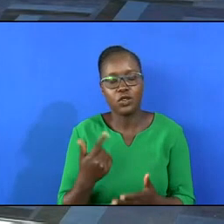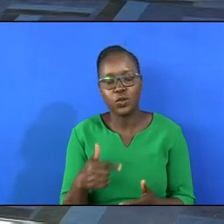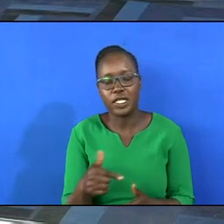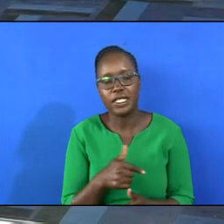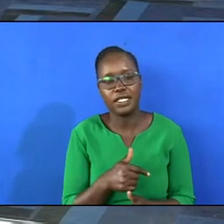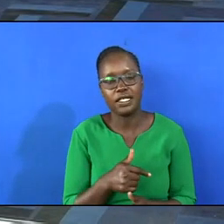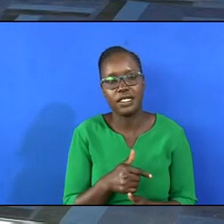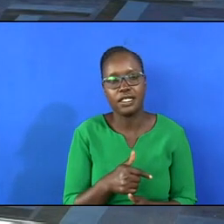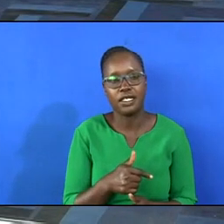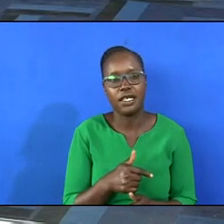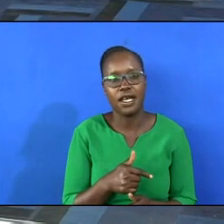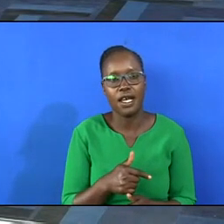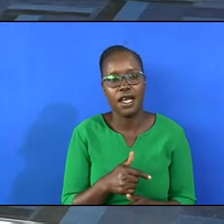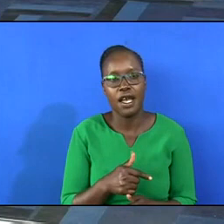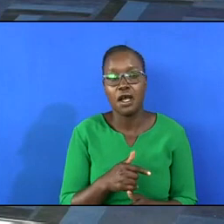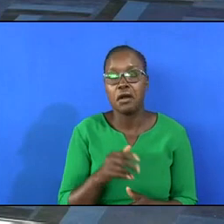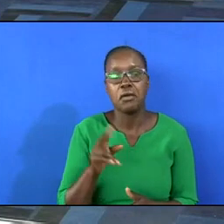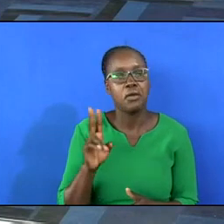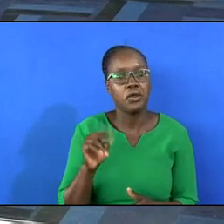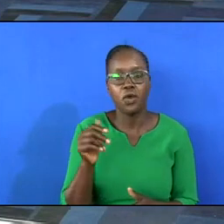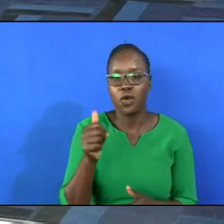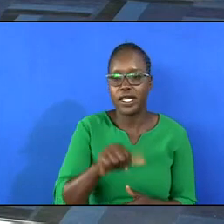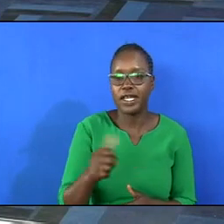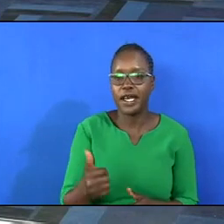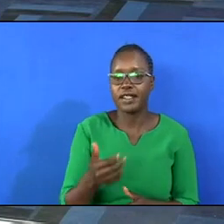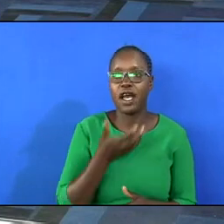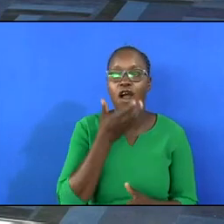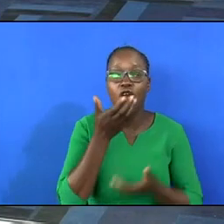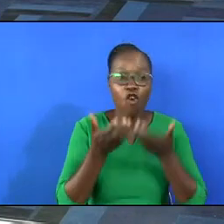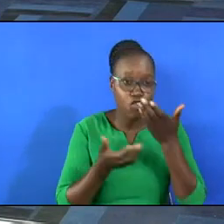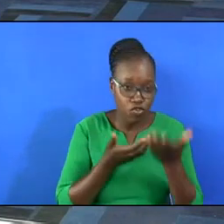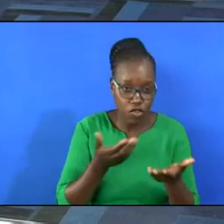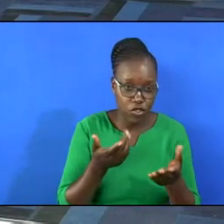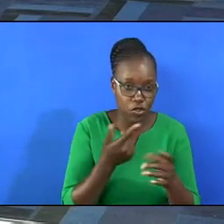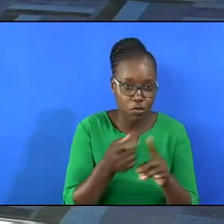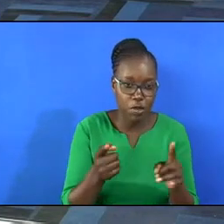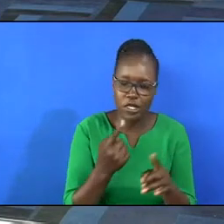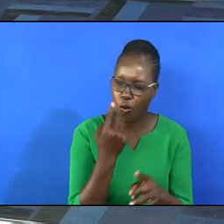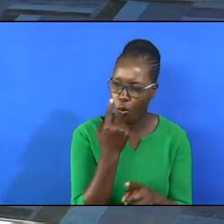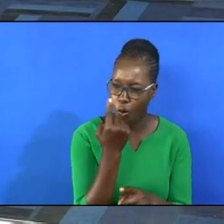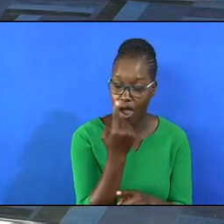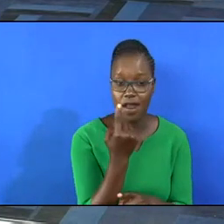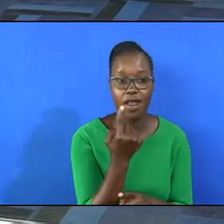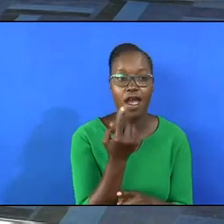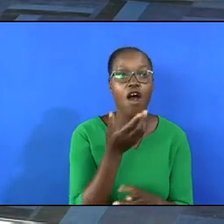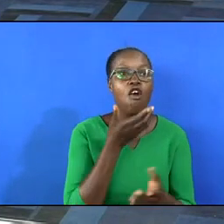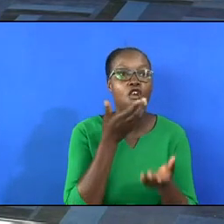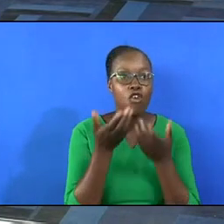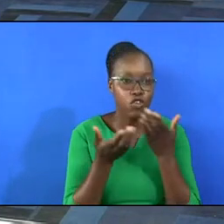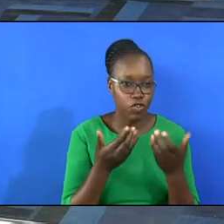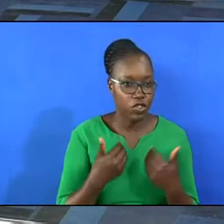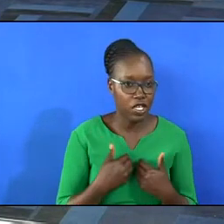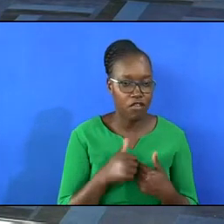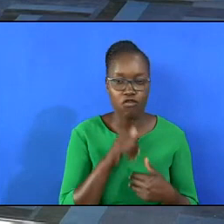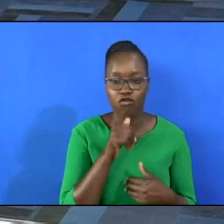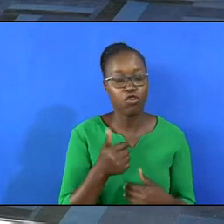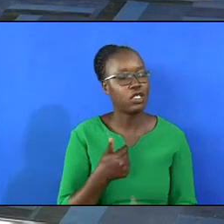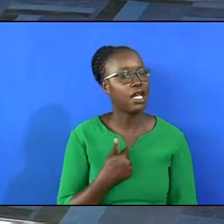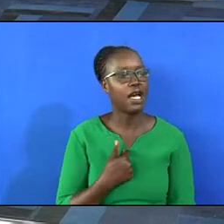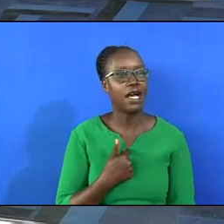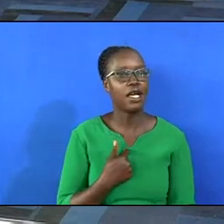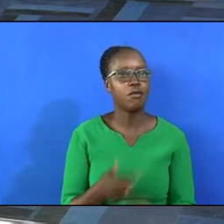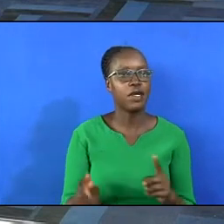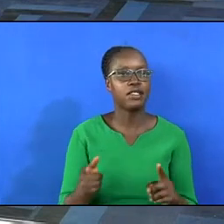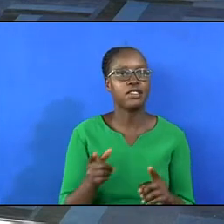have no other confession, but one confession, not I,